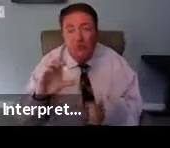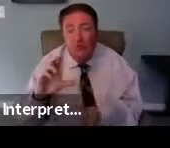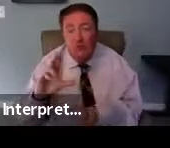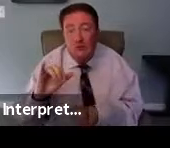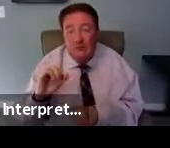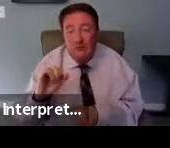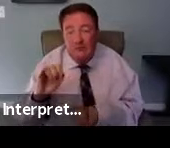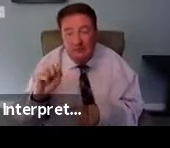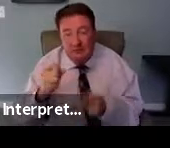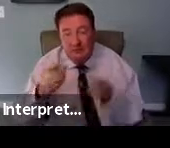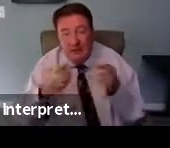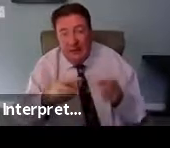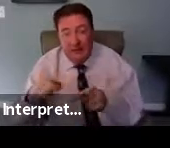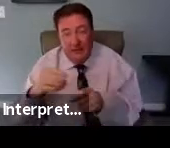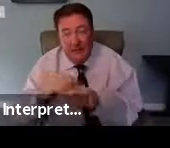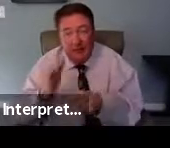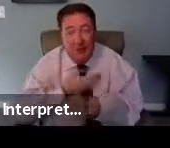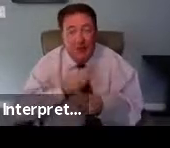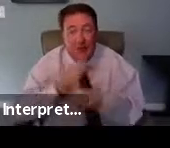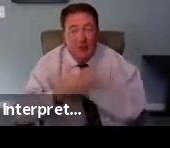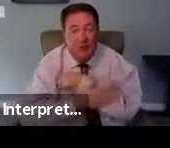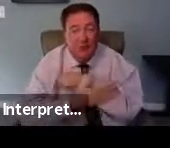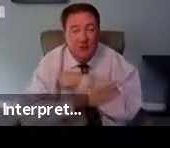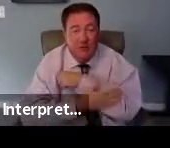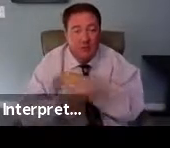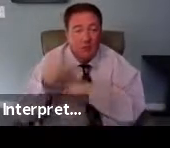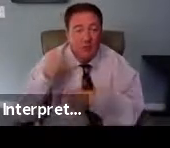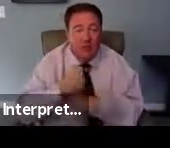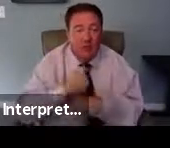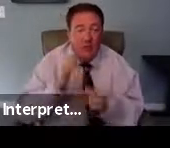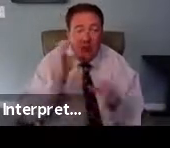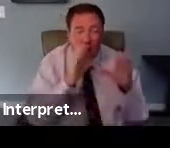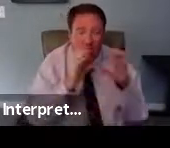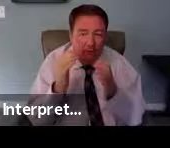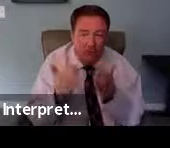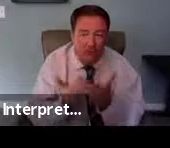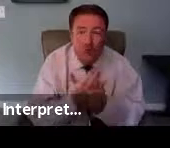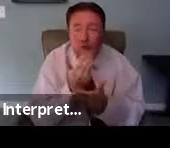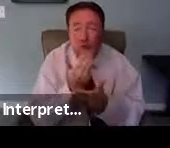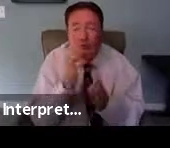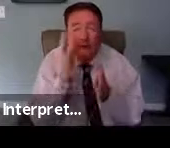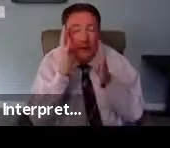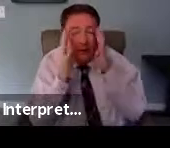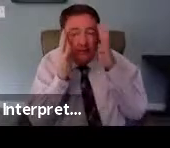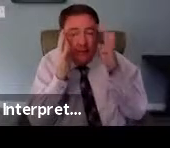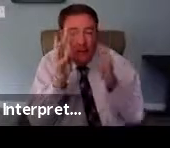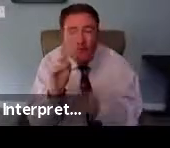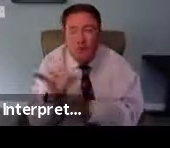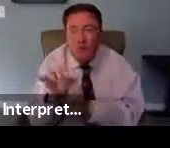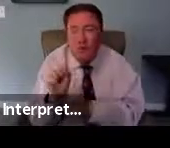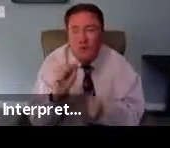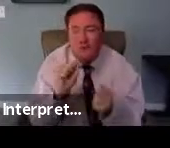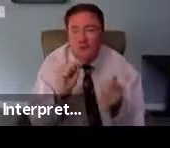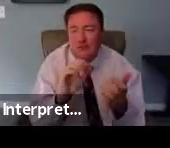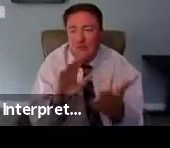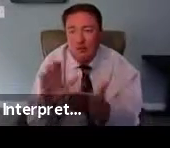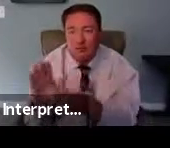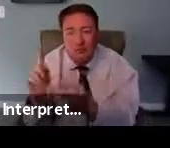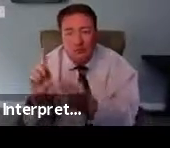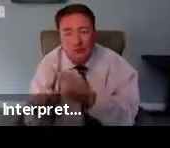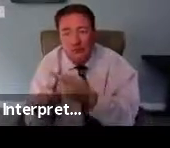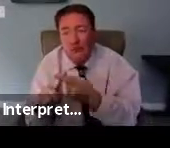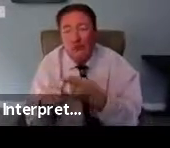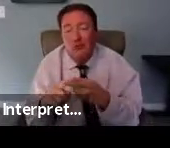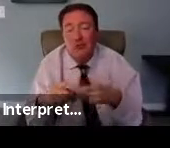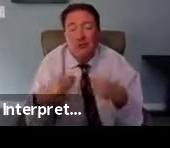to find new, innovative pathways to expanding access to those we serve and all those who have traditionally been